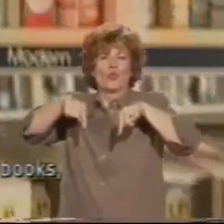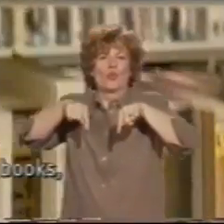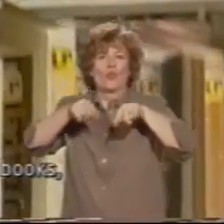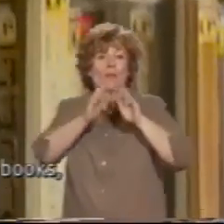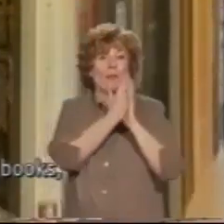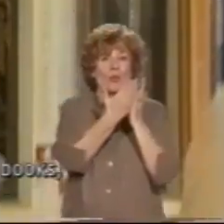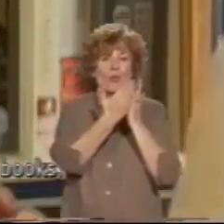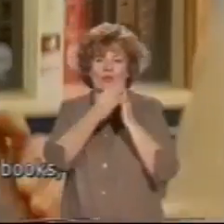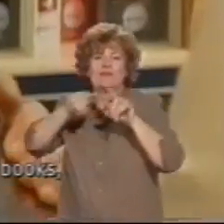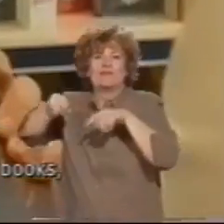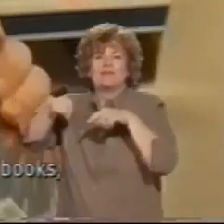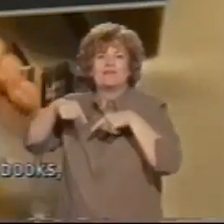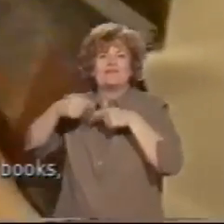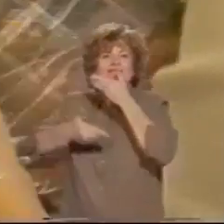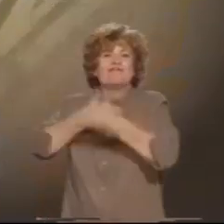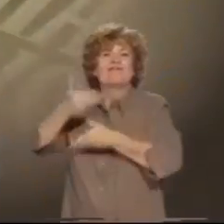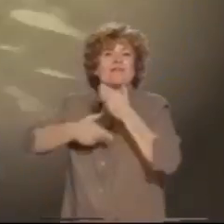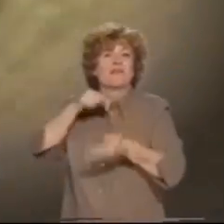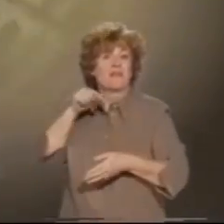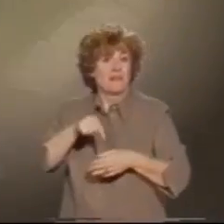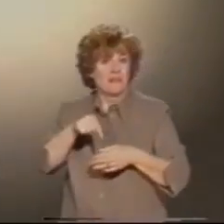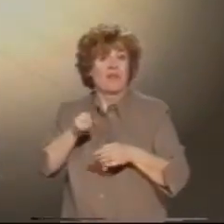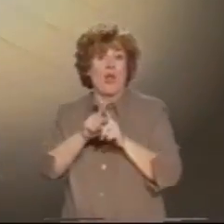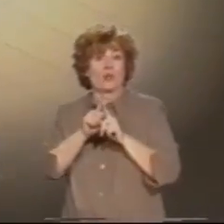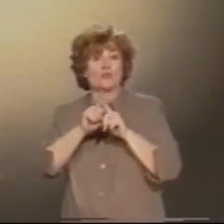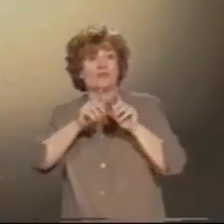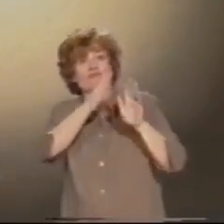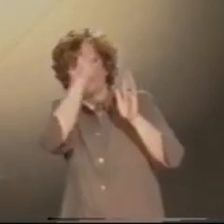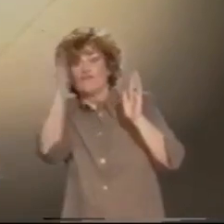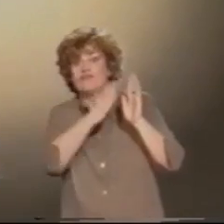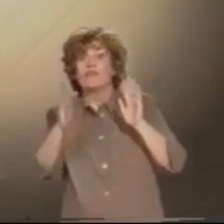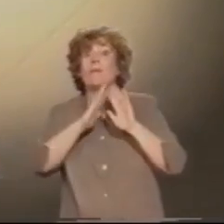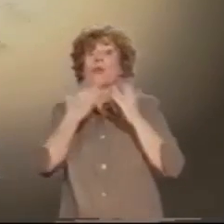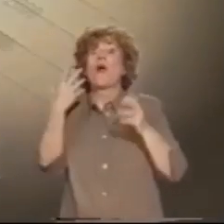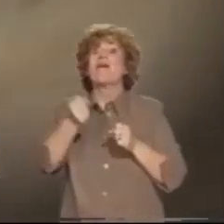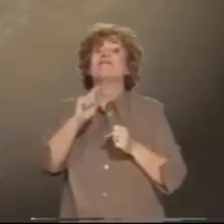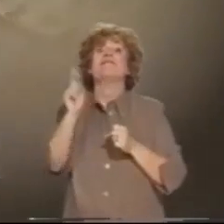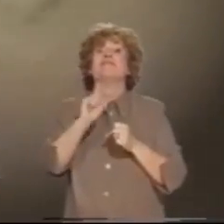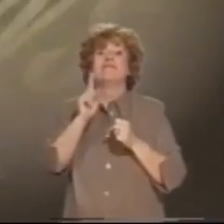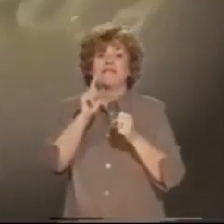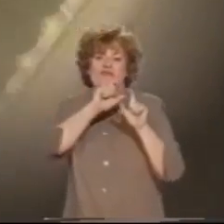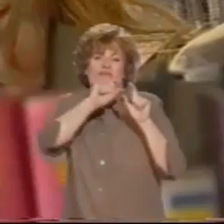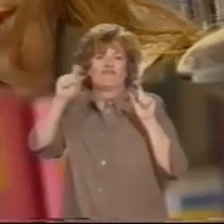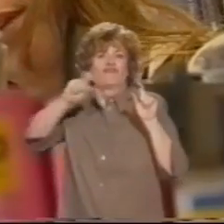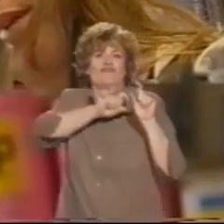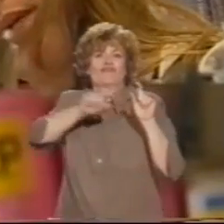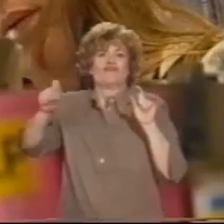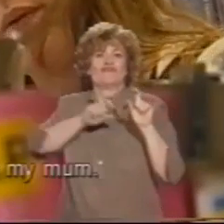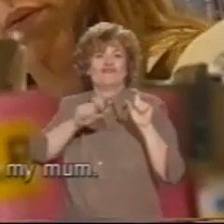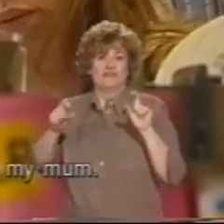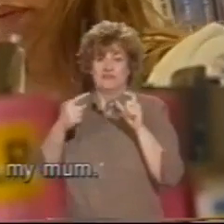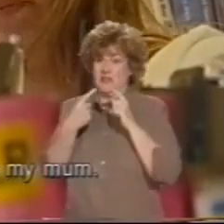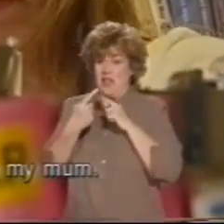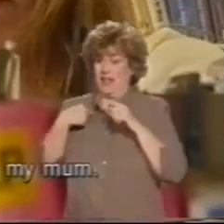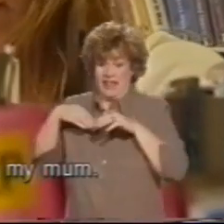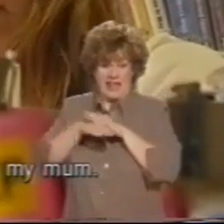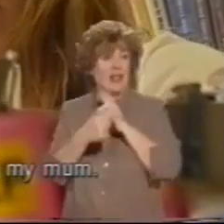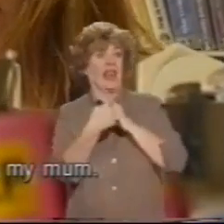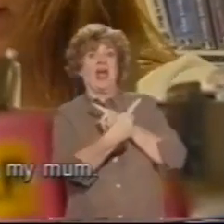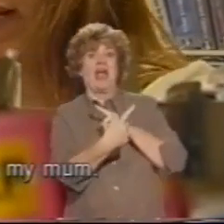then there's the large print books. So it's all very close to the main entrance. Oh.